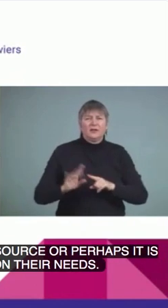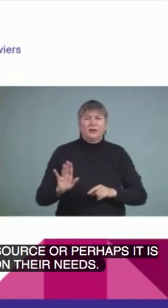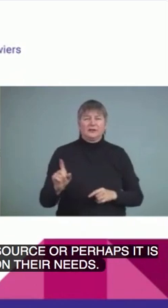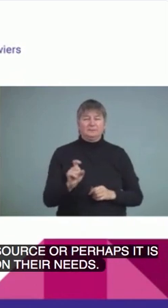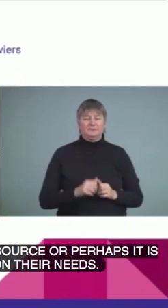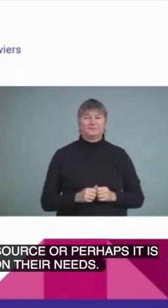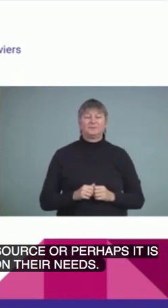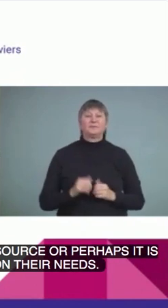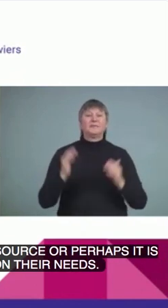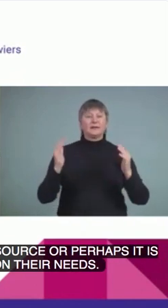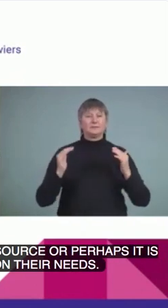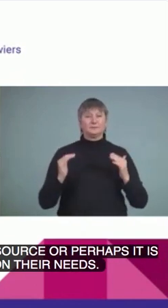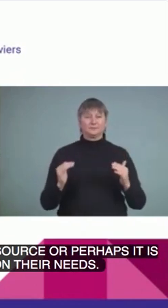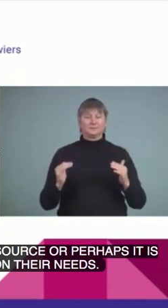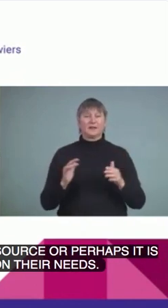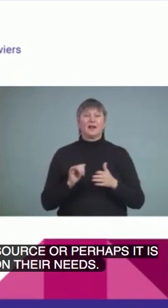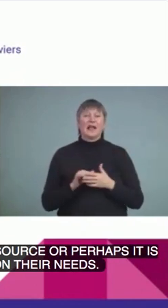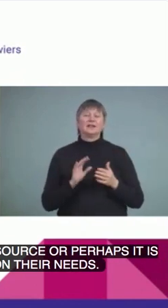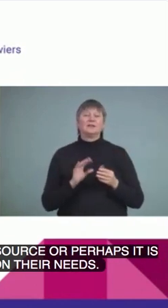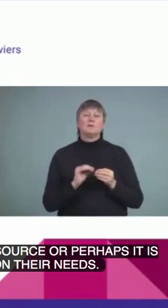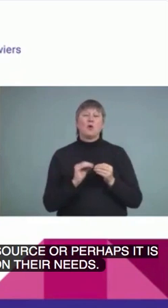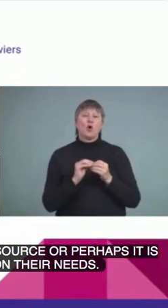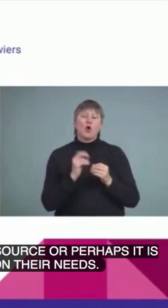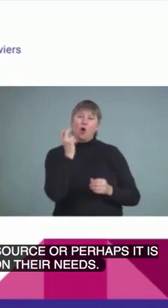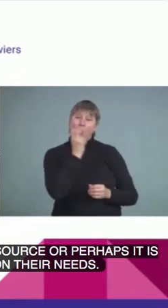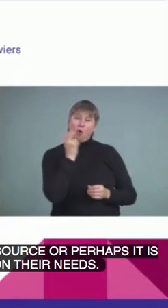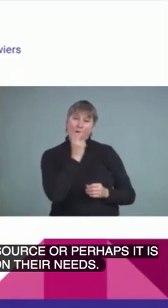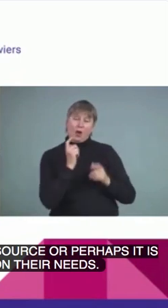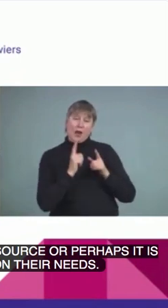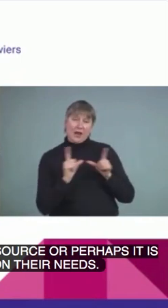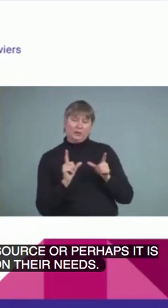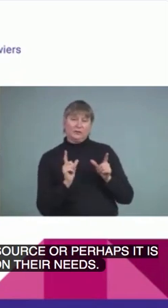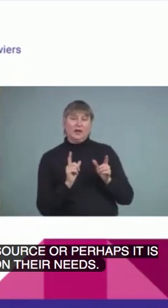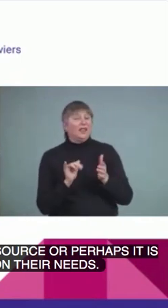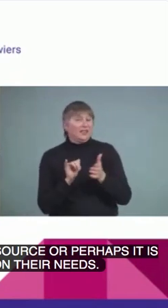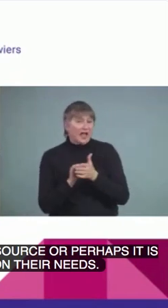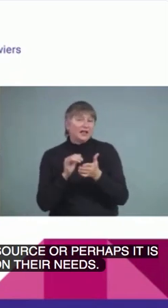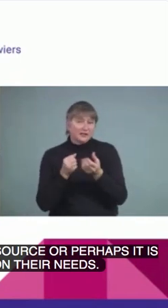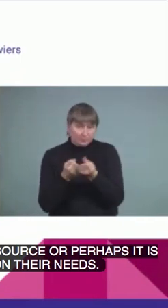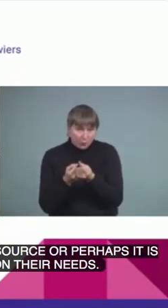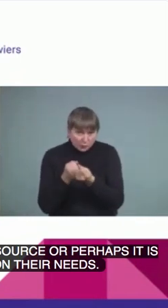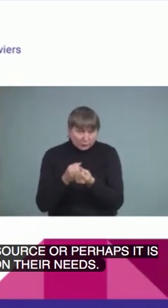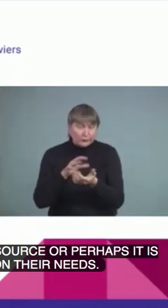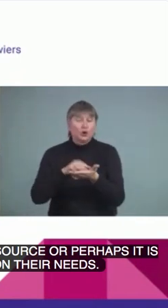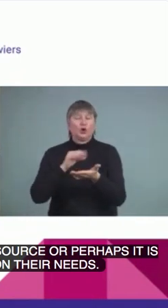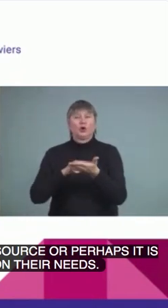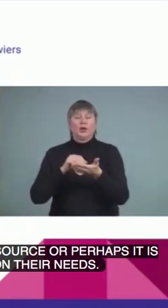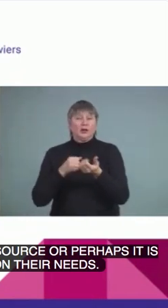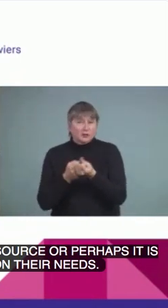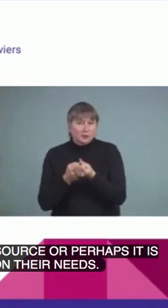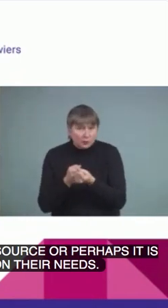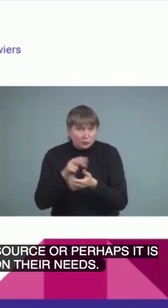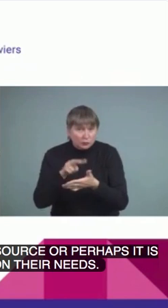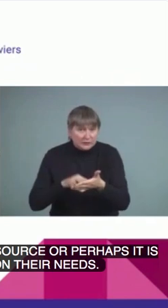So, this next one is an oral language strategy, which as we know supports learning, supports reading, and